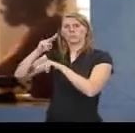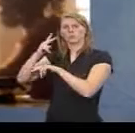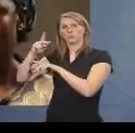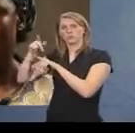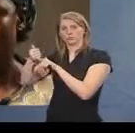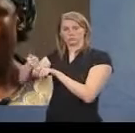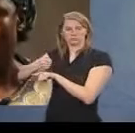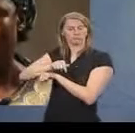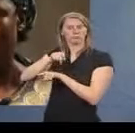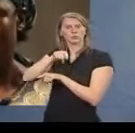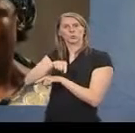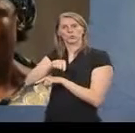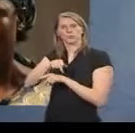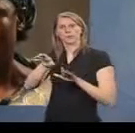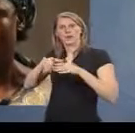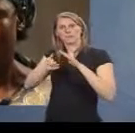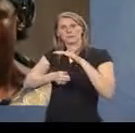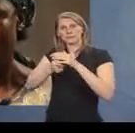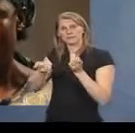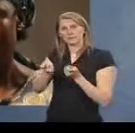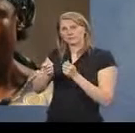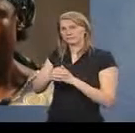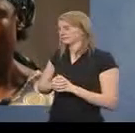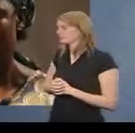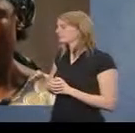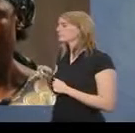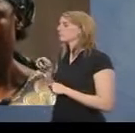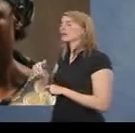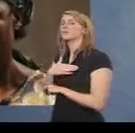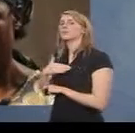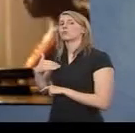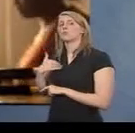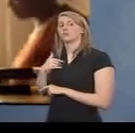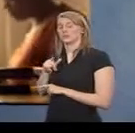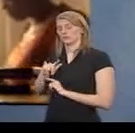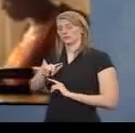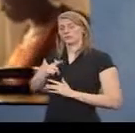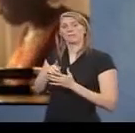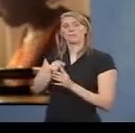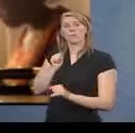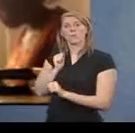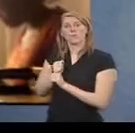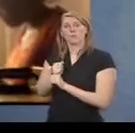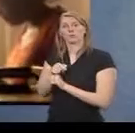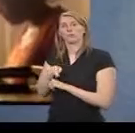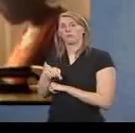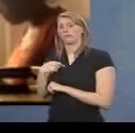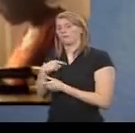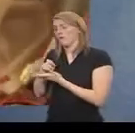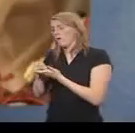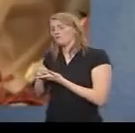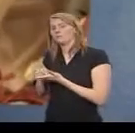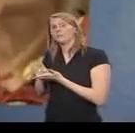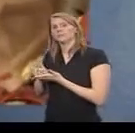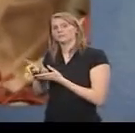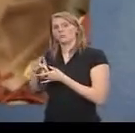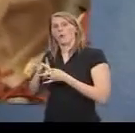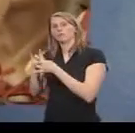of 7th August, Friday, I was in my office in a cooperative house, 10th floor.